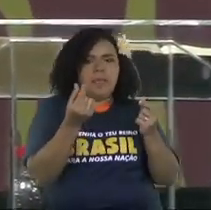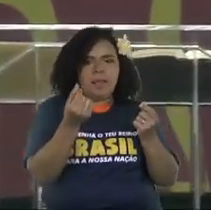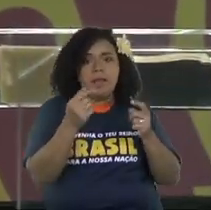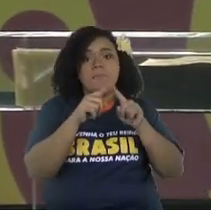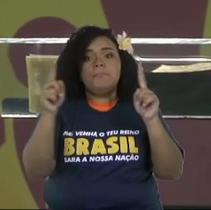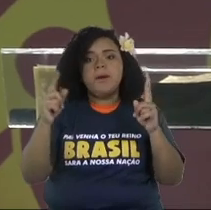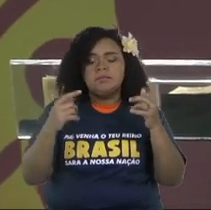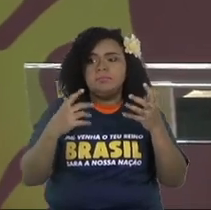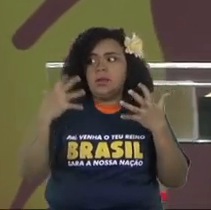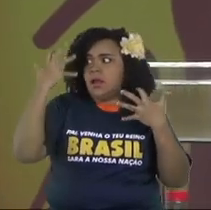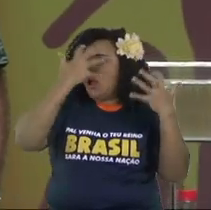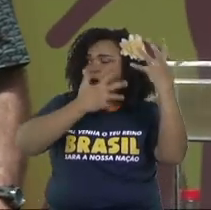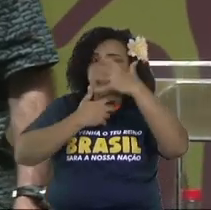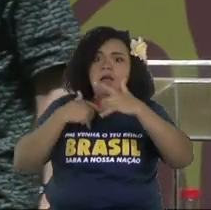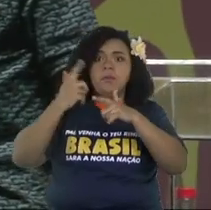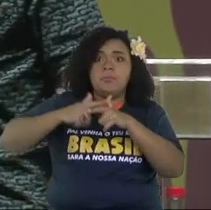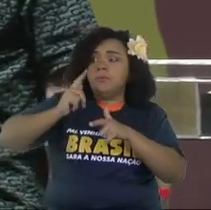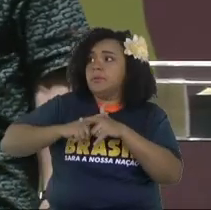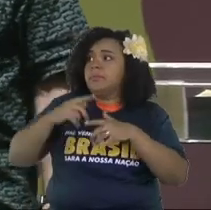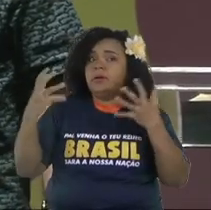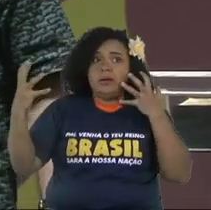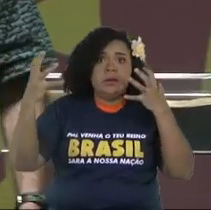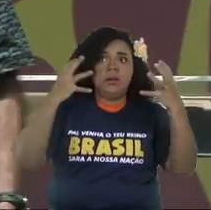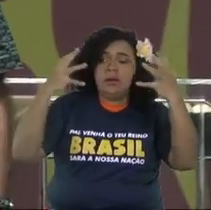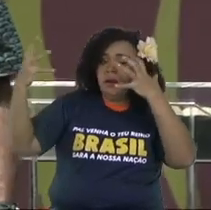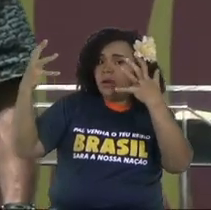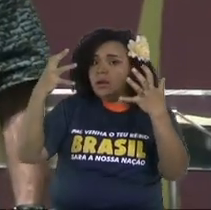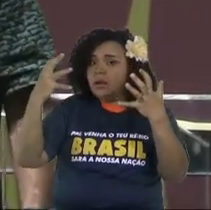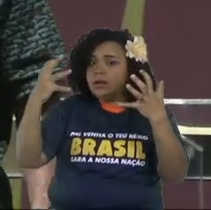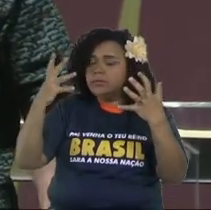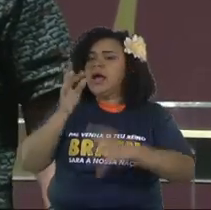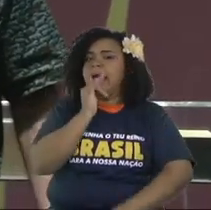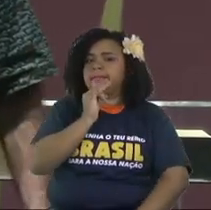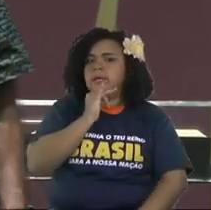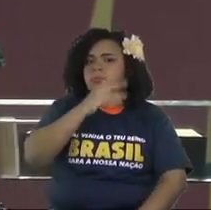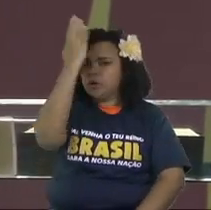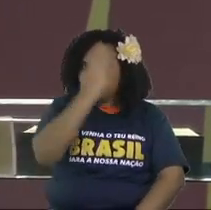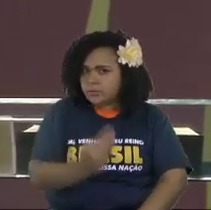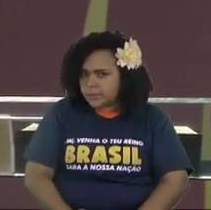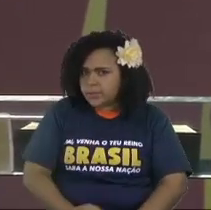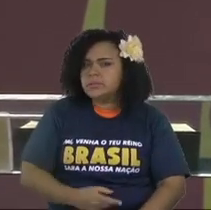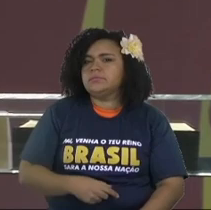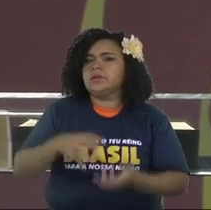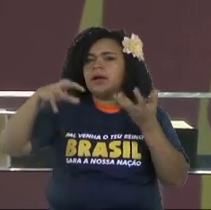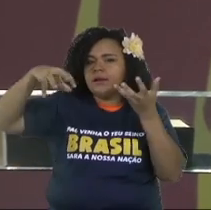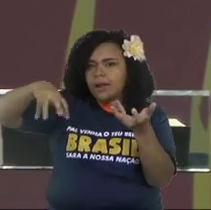What does it matter if you have a lot of money but you don't have peace inside of you?